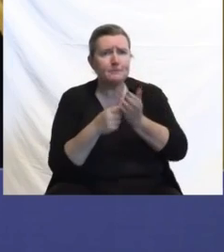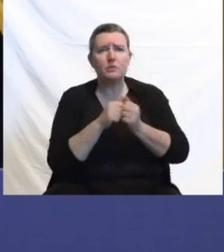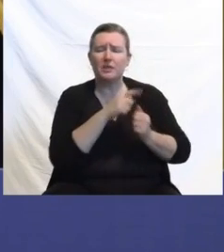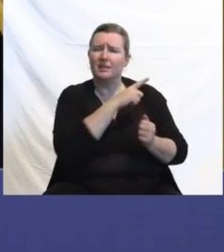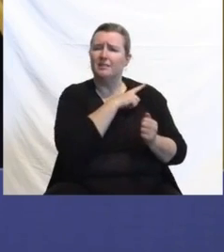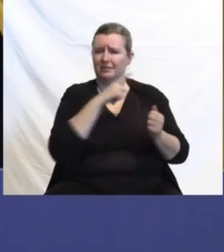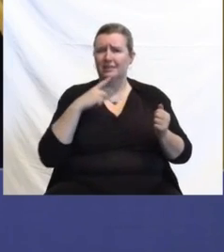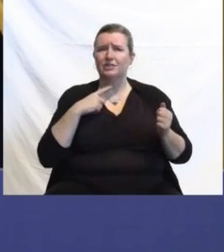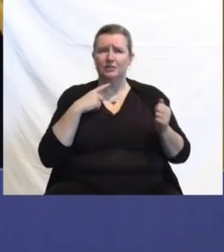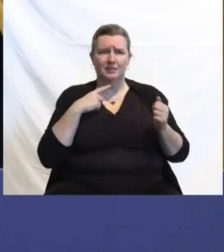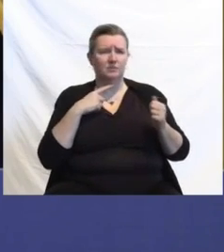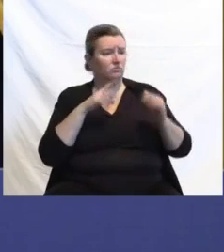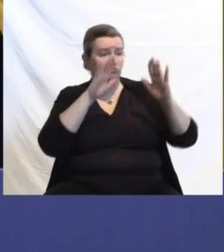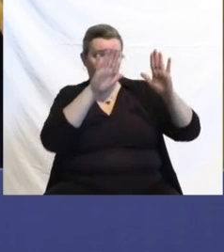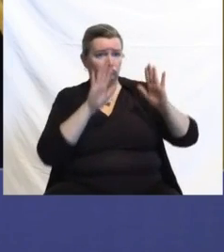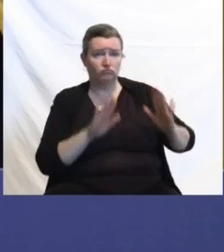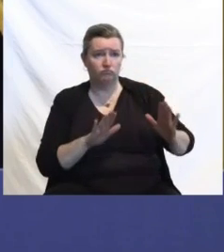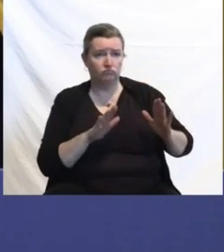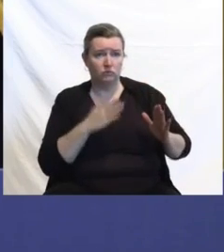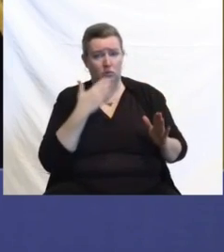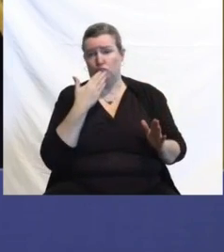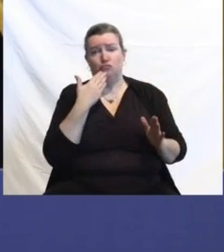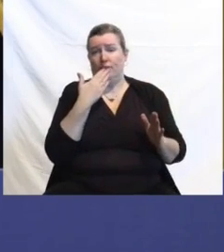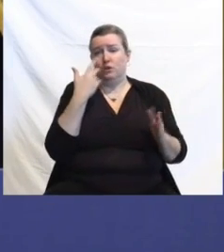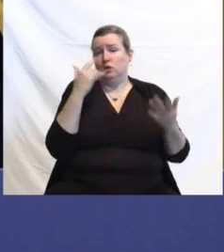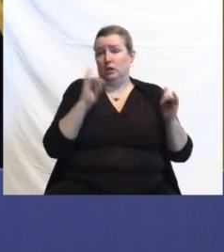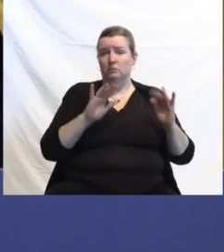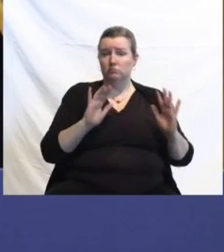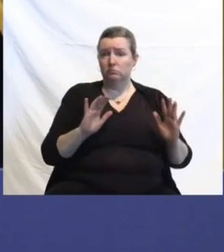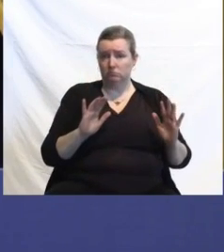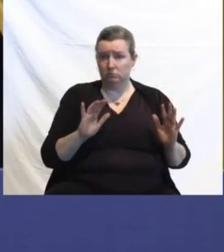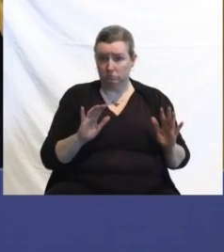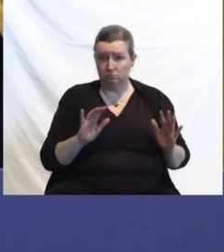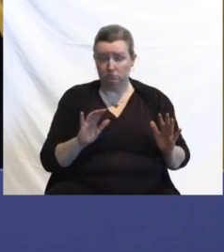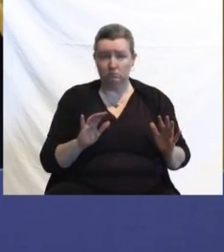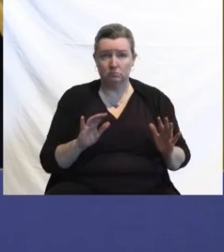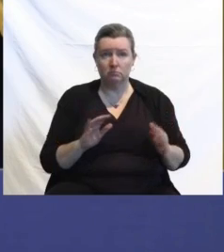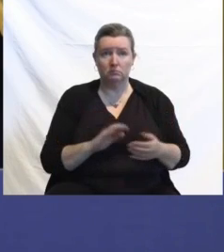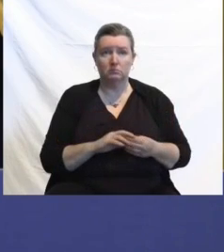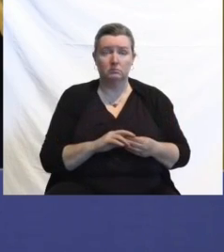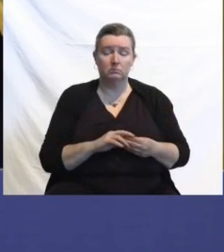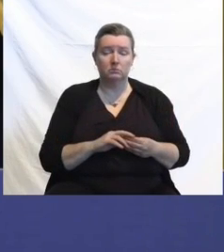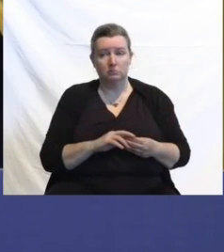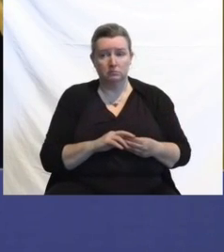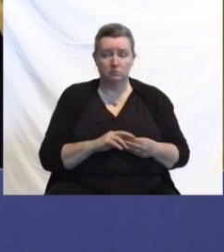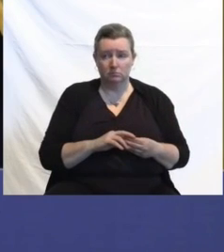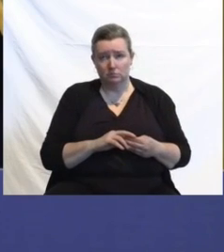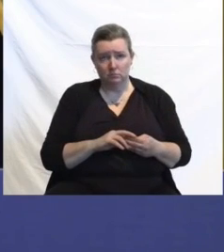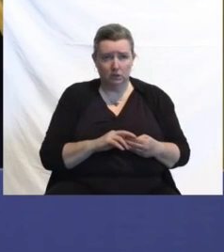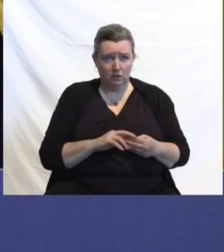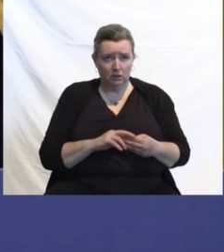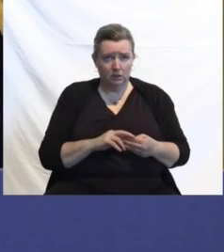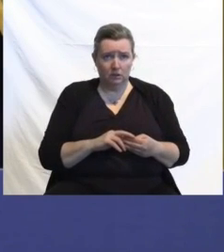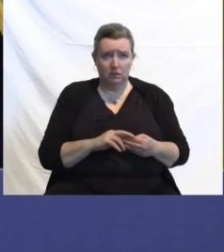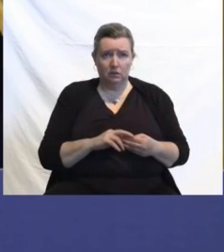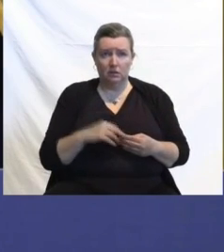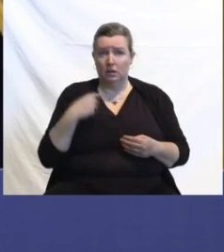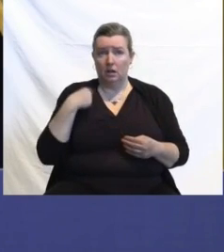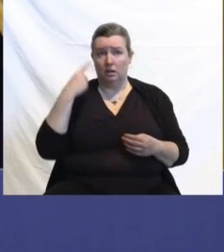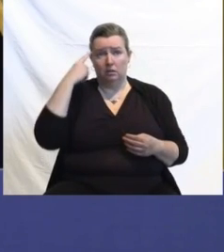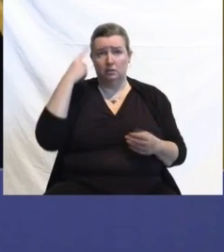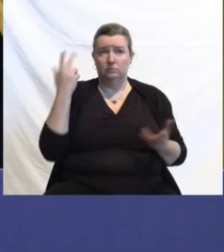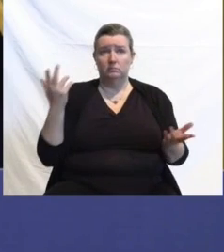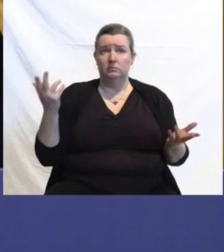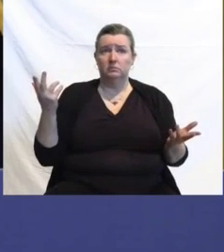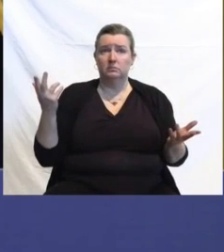I'm grateful for. I'm at the end of the spectrum where the more robust, the better on the Reproductive Freedom